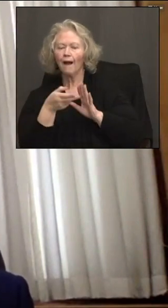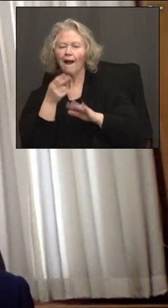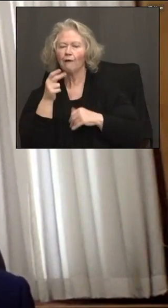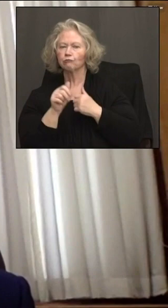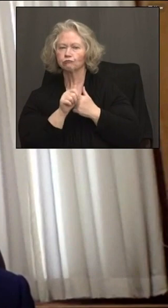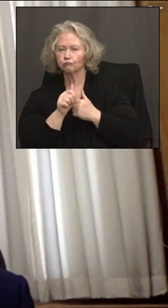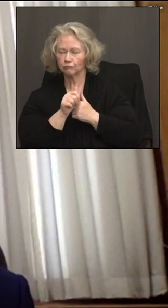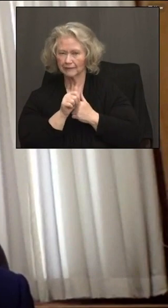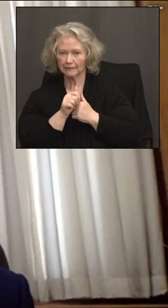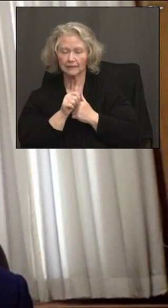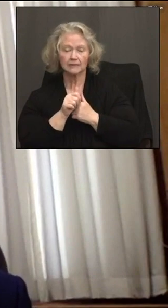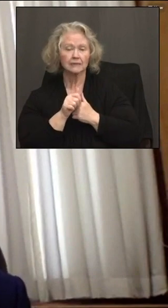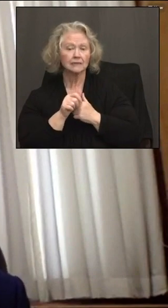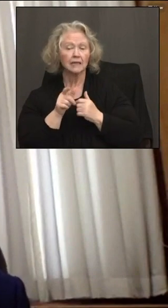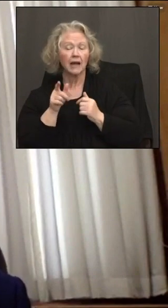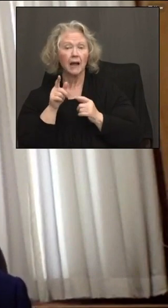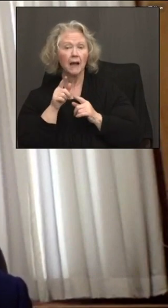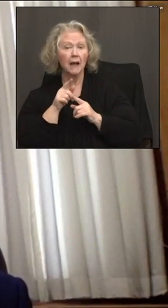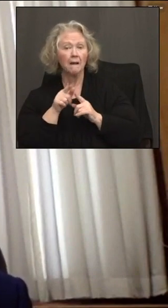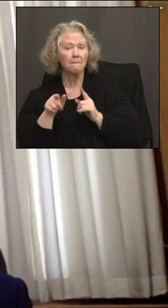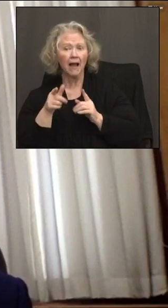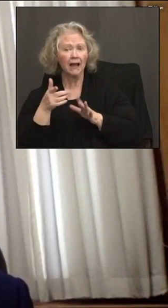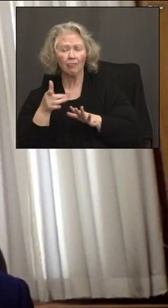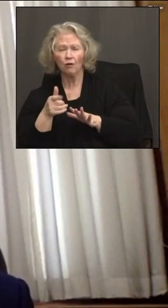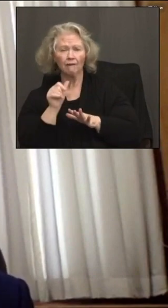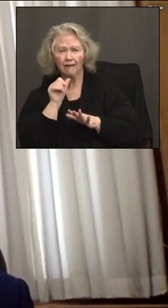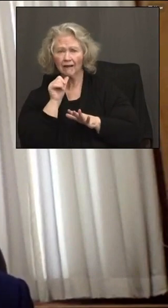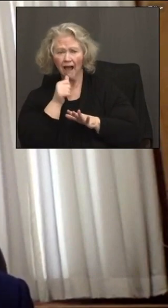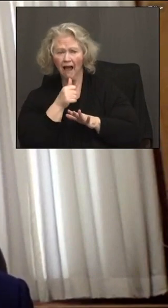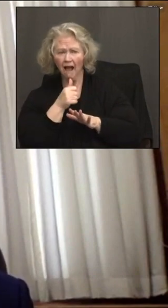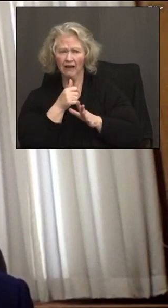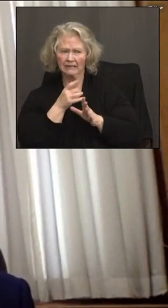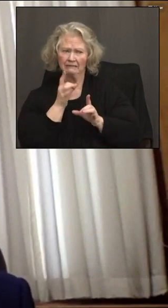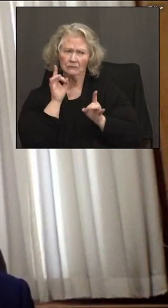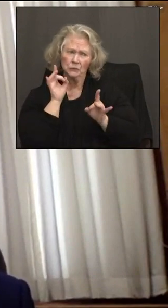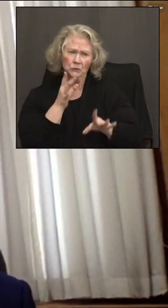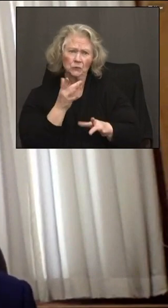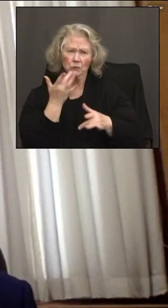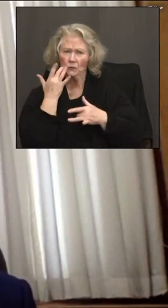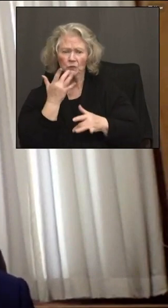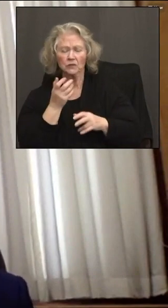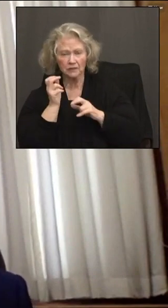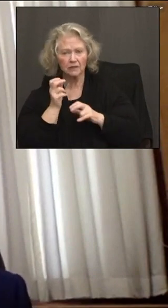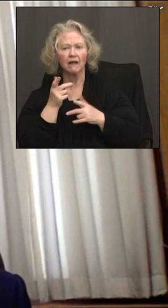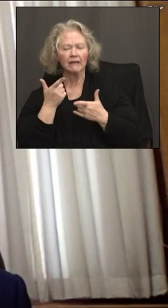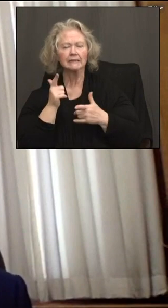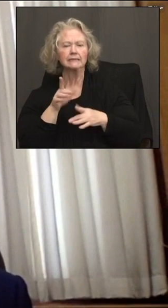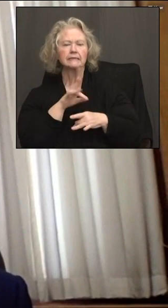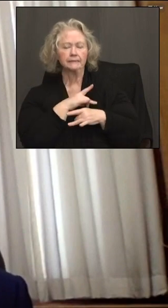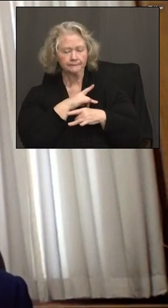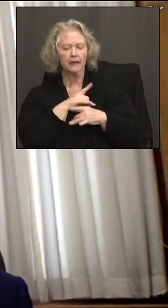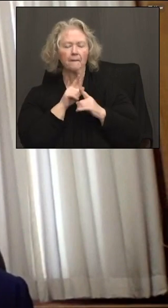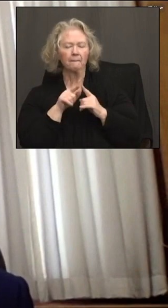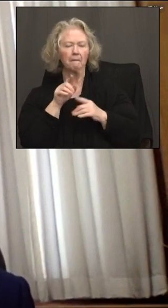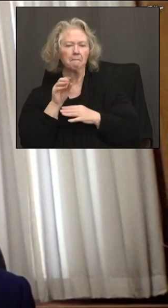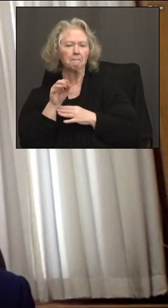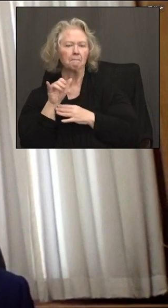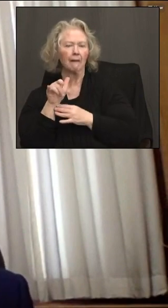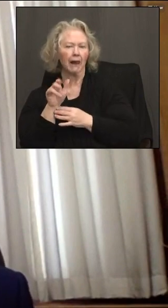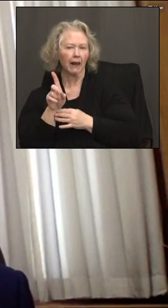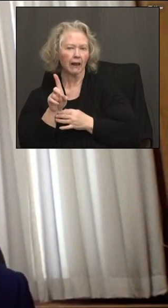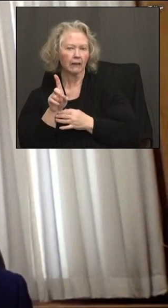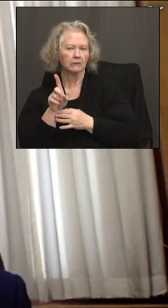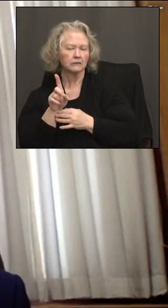suffering some very severe COVID as they would have been in the past, they're now getting a more mild case and going home healthy. So, the vaccines work